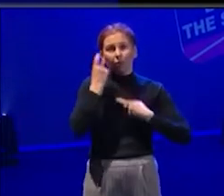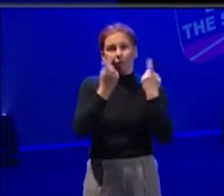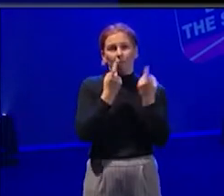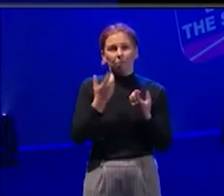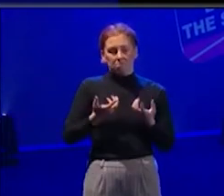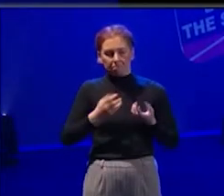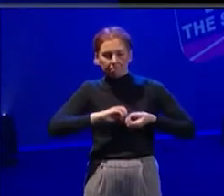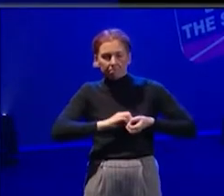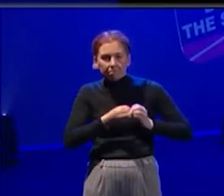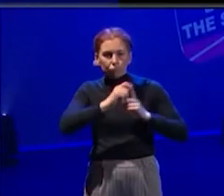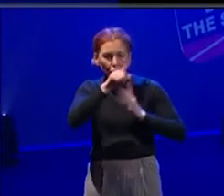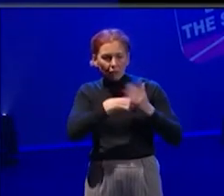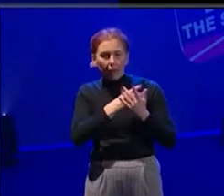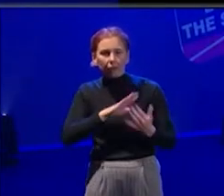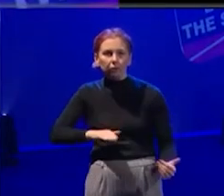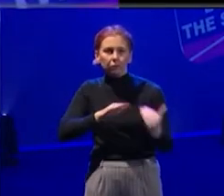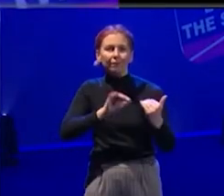meet those needs that they have?